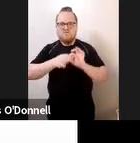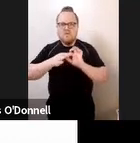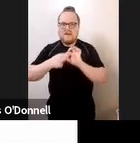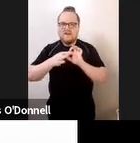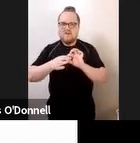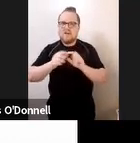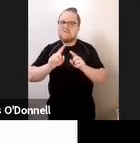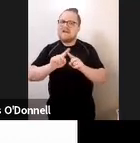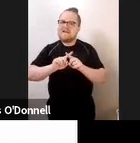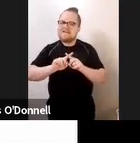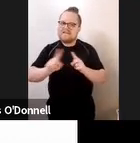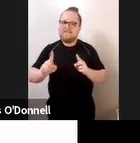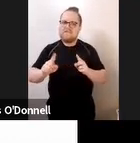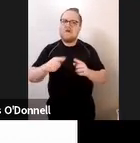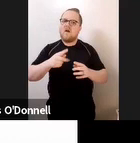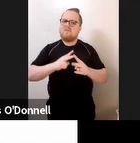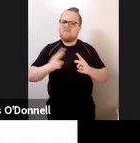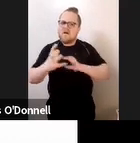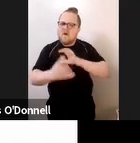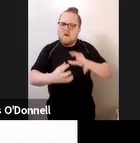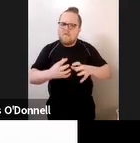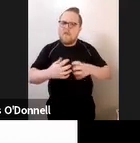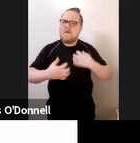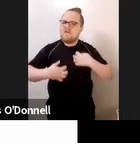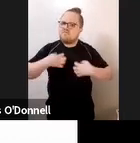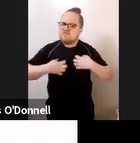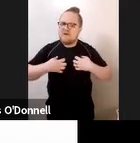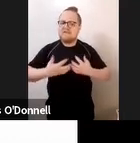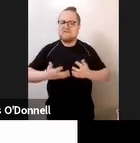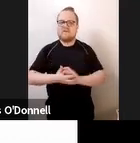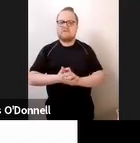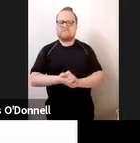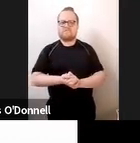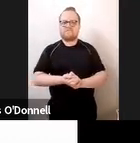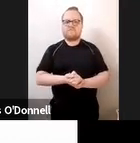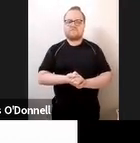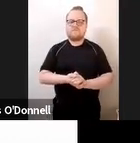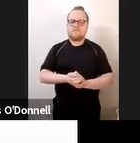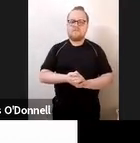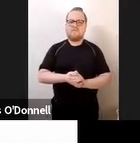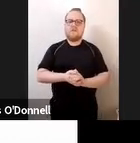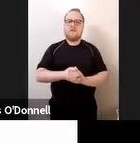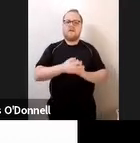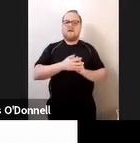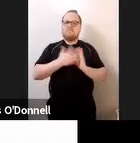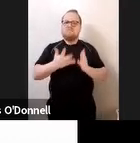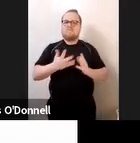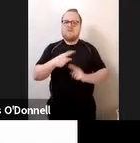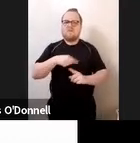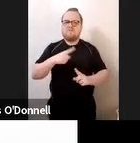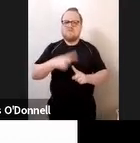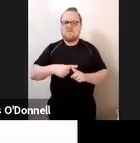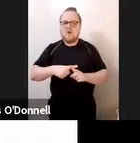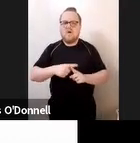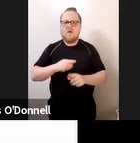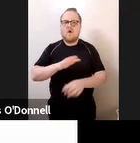So let's think about the role of touch for a moment, because this is very important. Next slide, please.